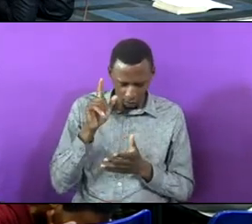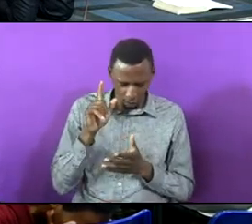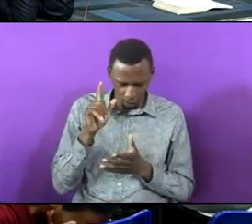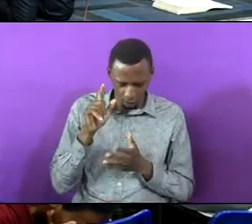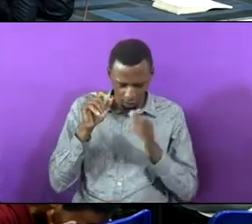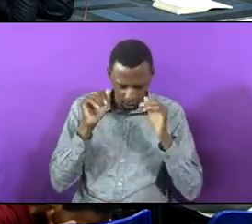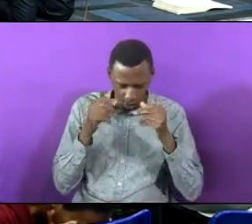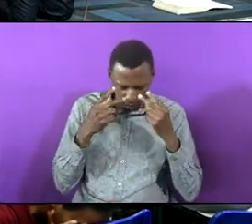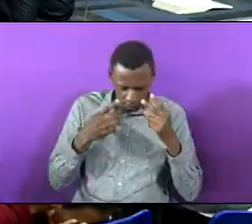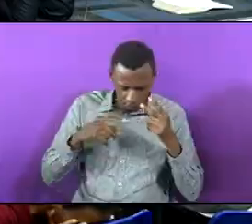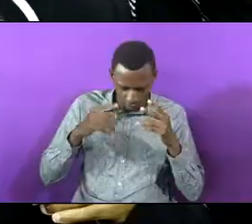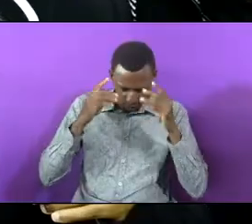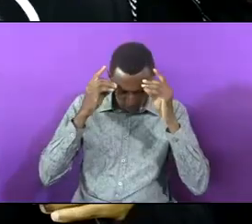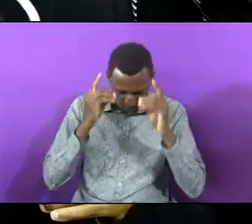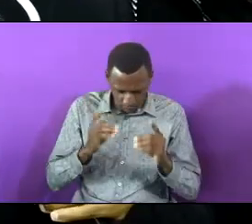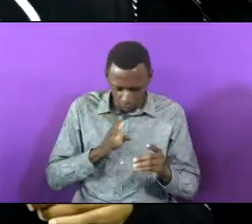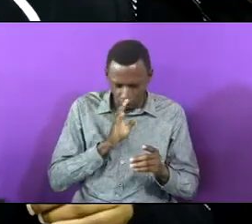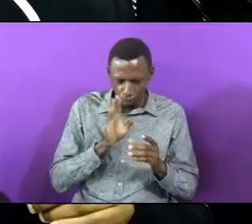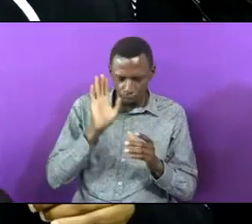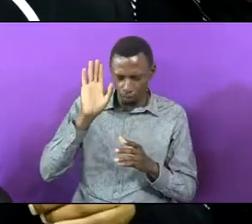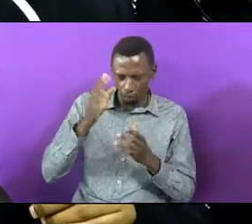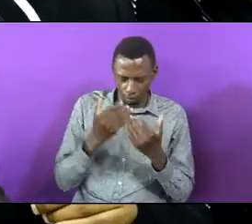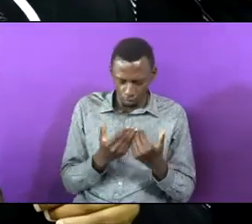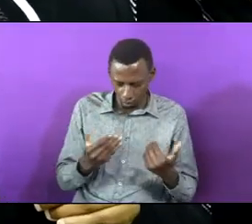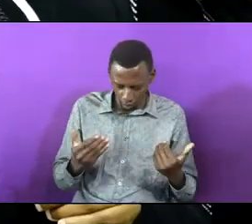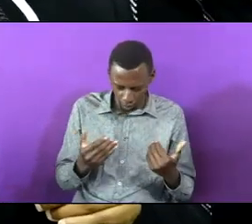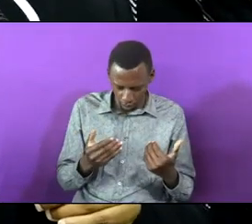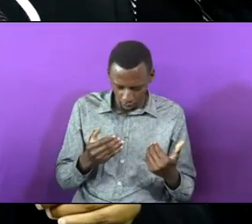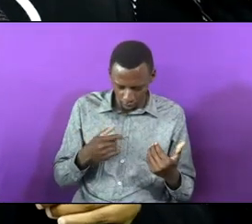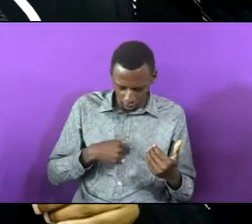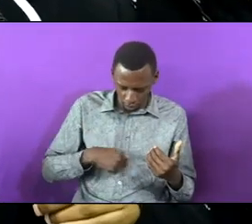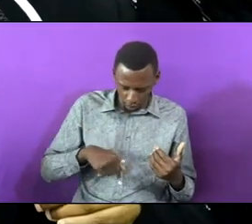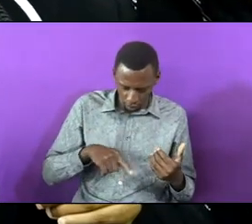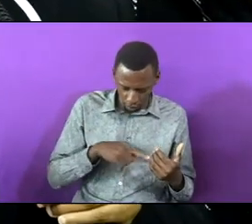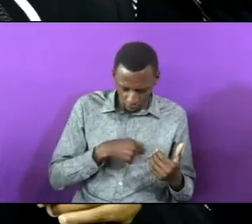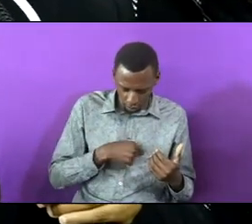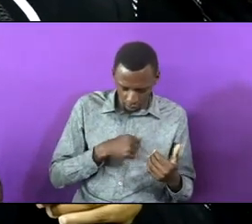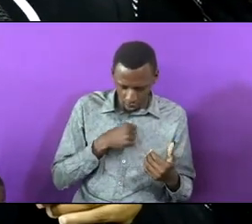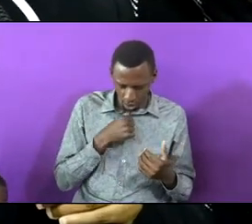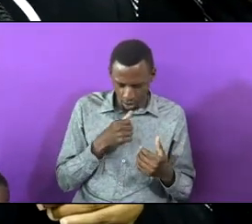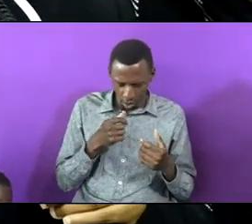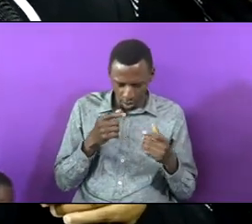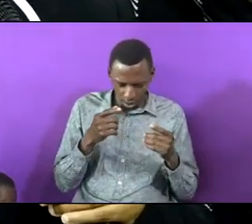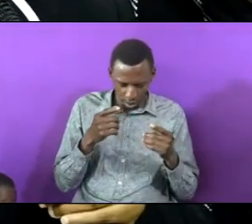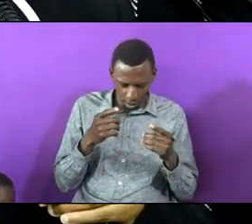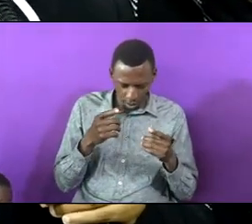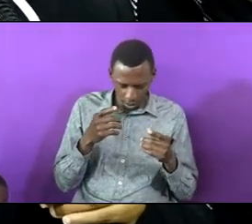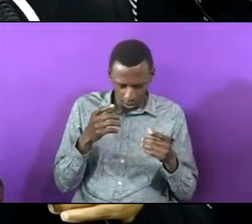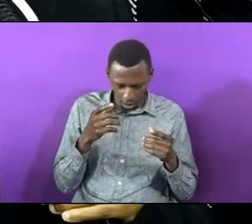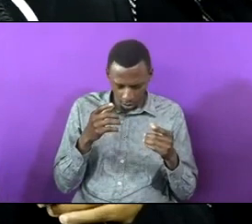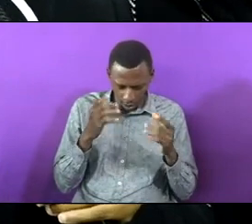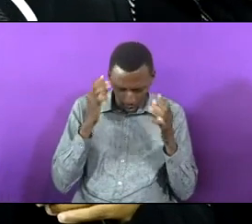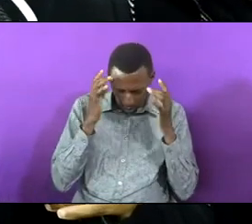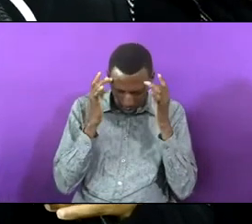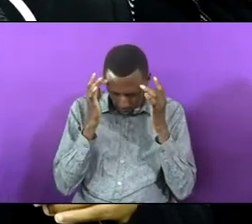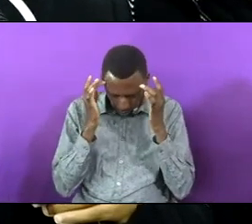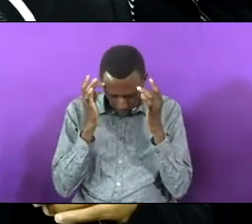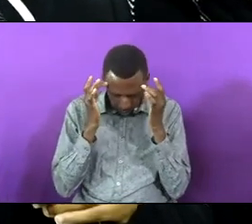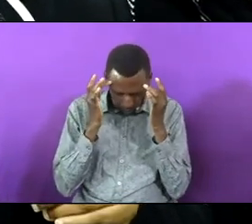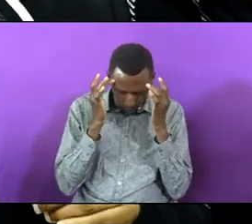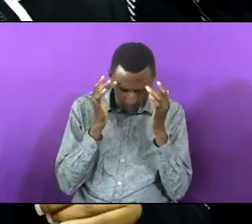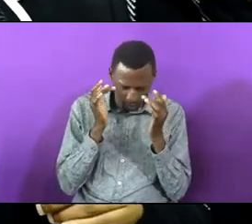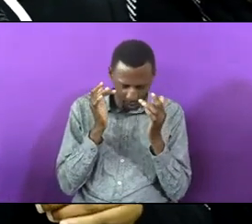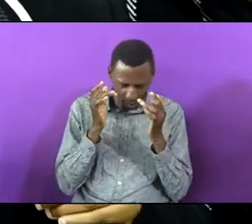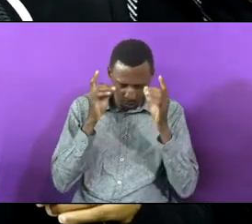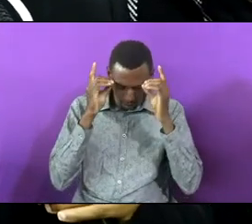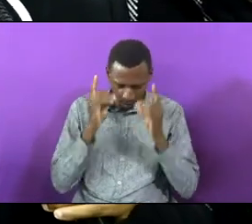chosen to be your children that we are not lingering in our decision to make you our lord and the